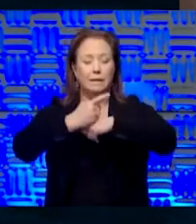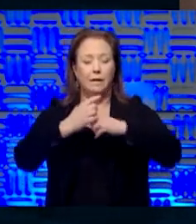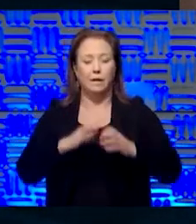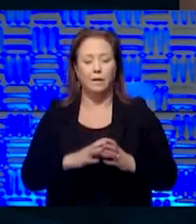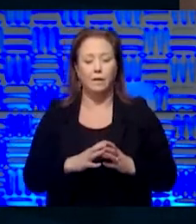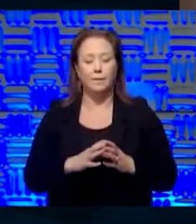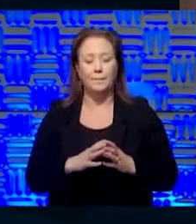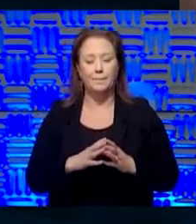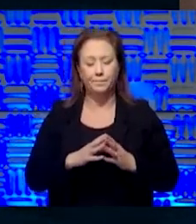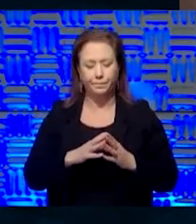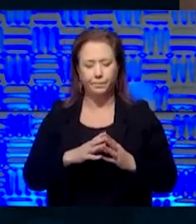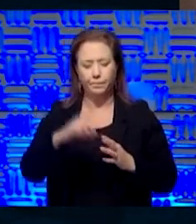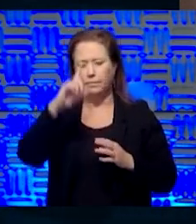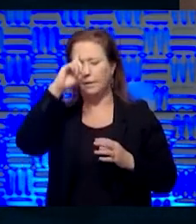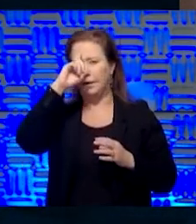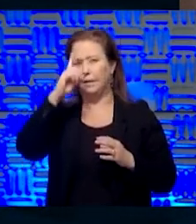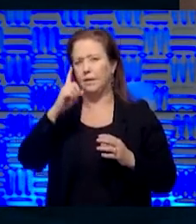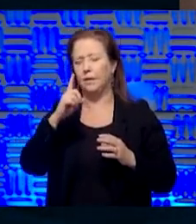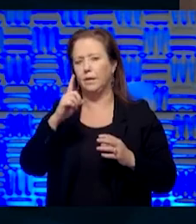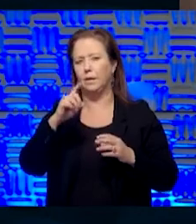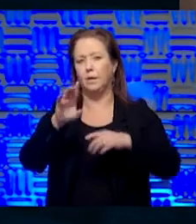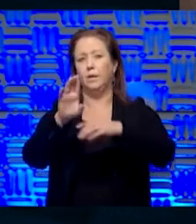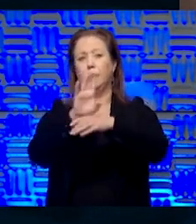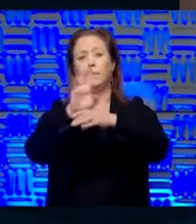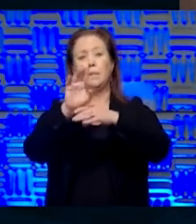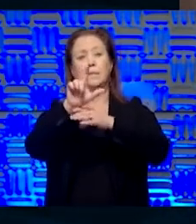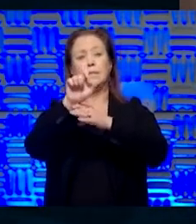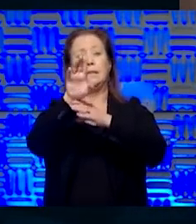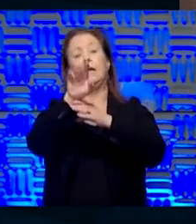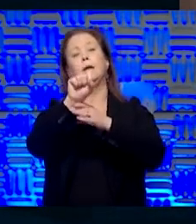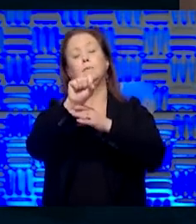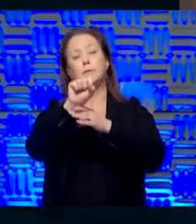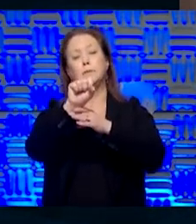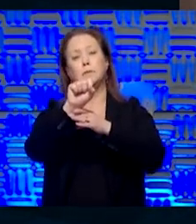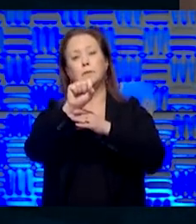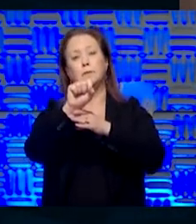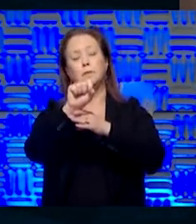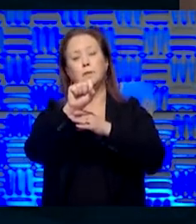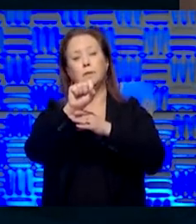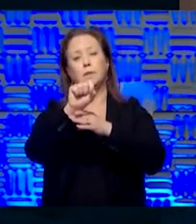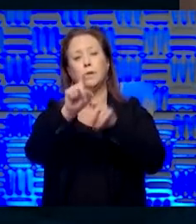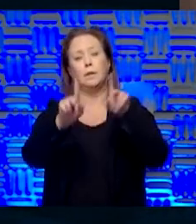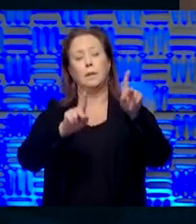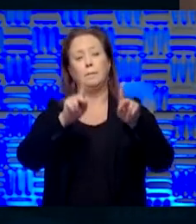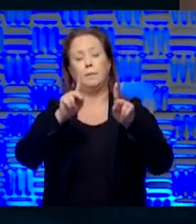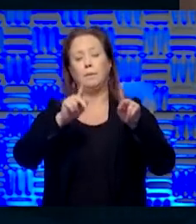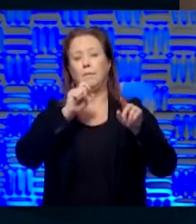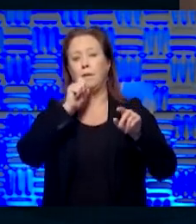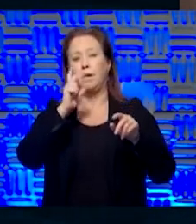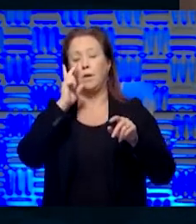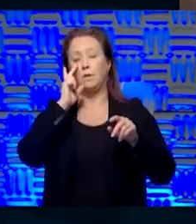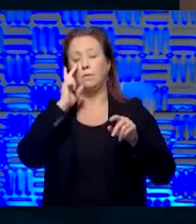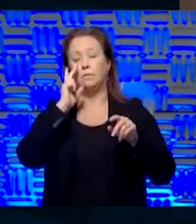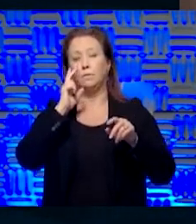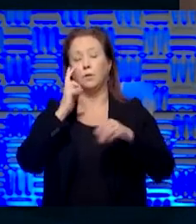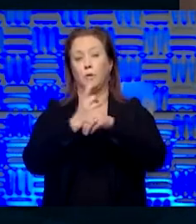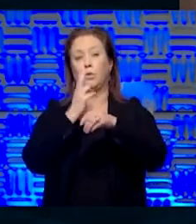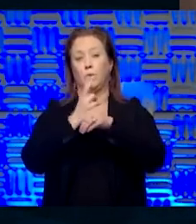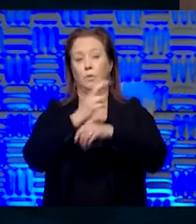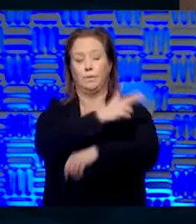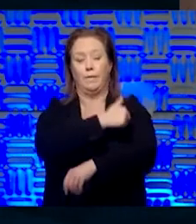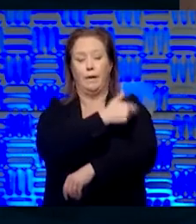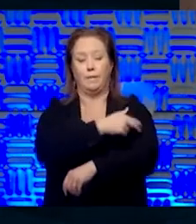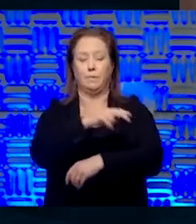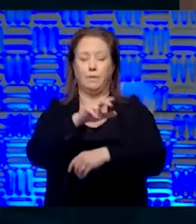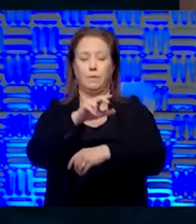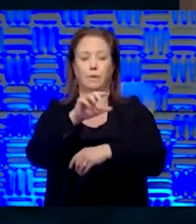uh, I think that, uh, the commercial labs, I think the, the people haven't used, uh, physicians in hospitals haven't